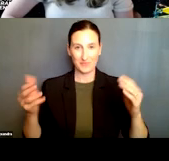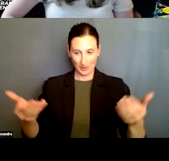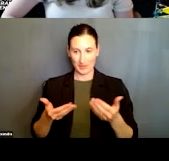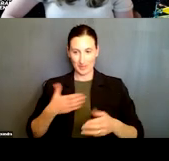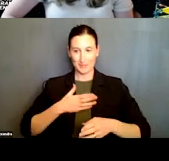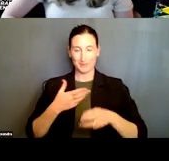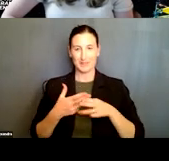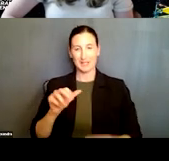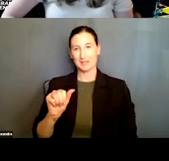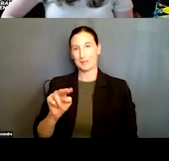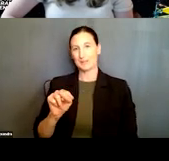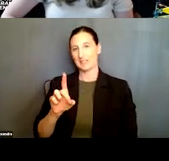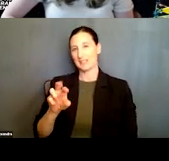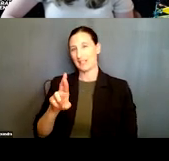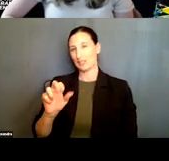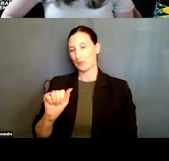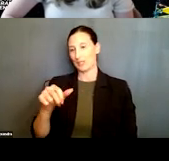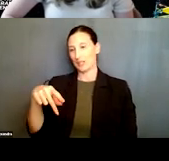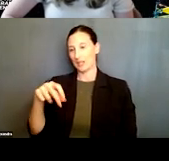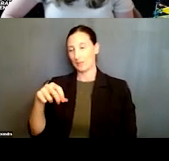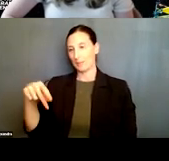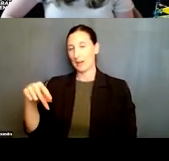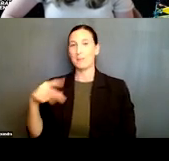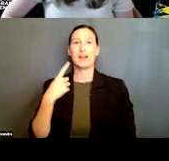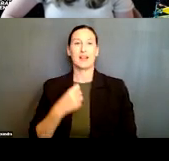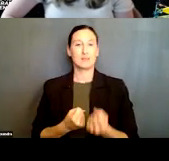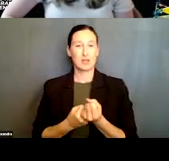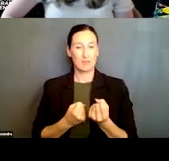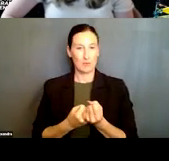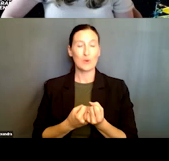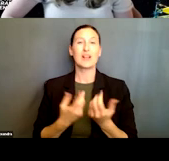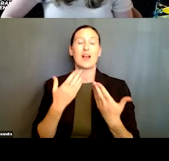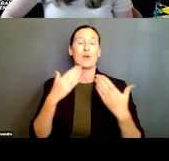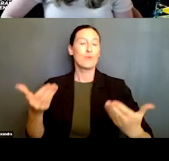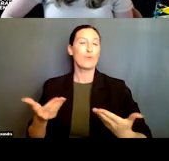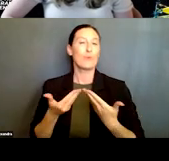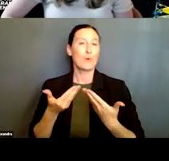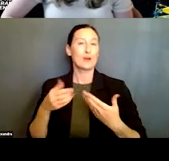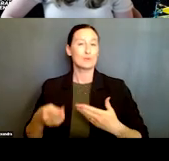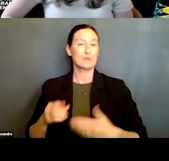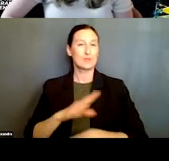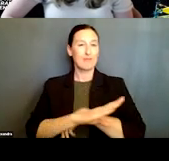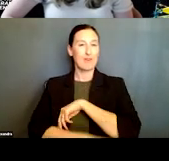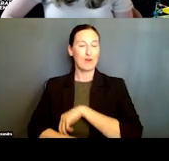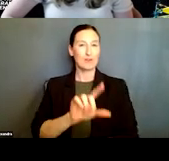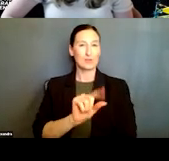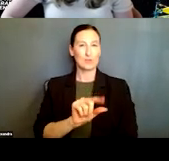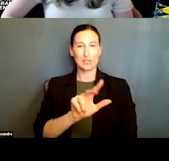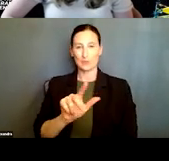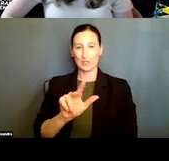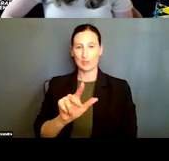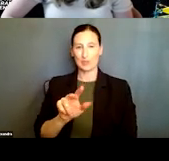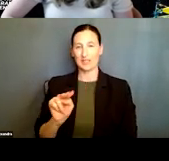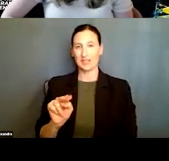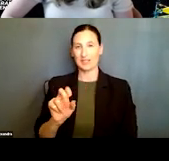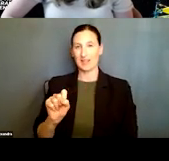Hello, everyone, and welcome. My name is Andrea Popp, and I support outreach activities for the National Science Foundation's Policy